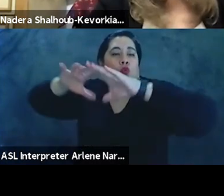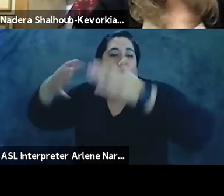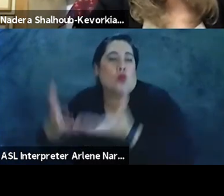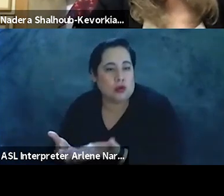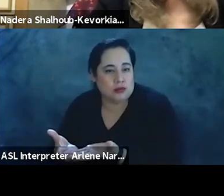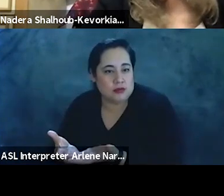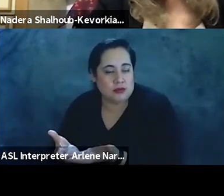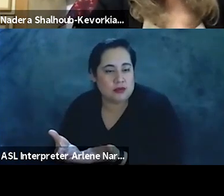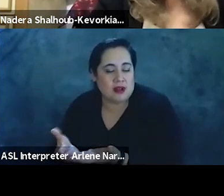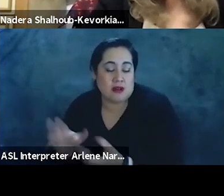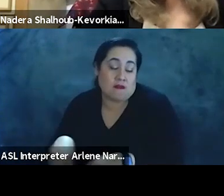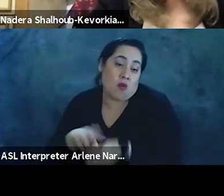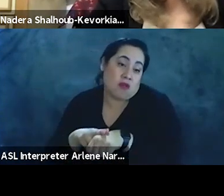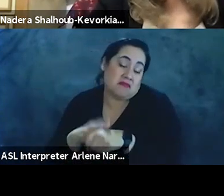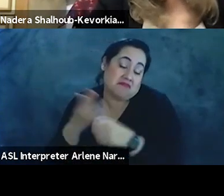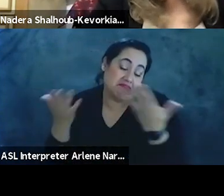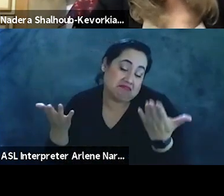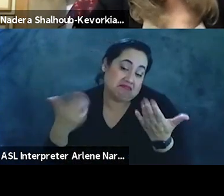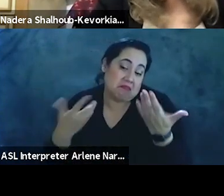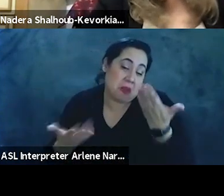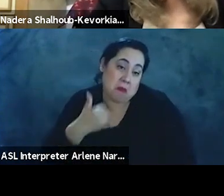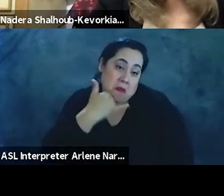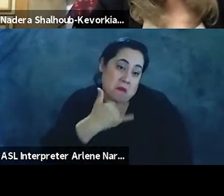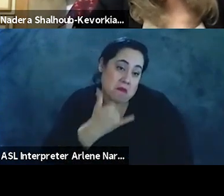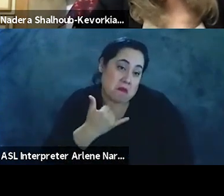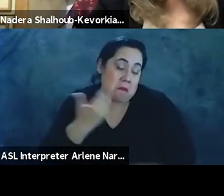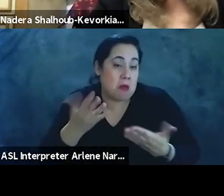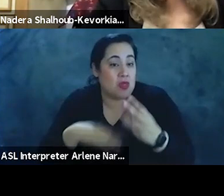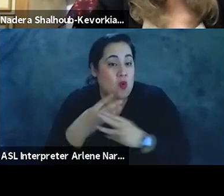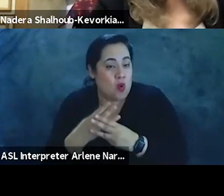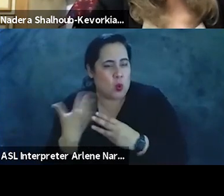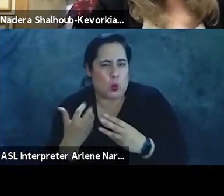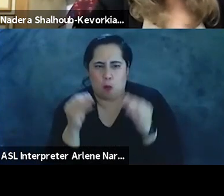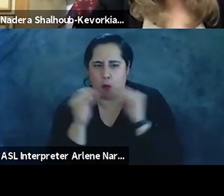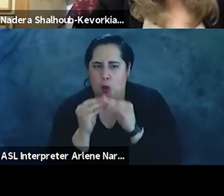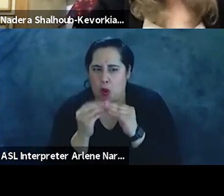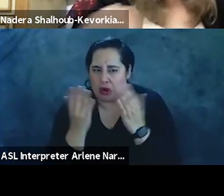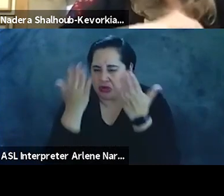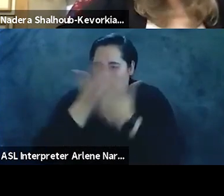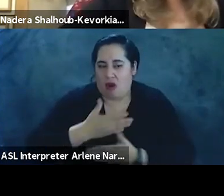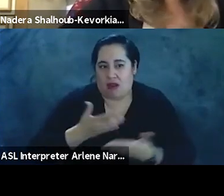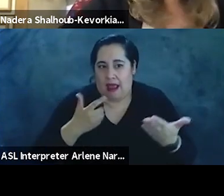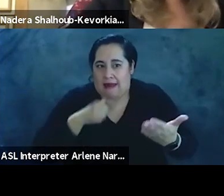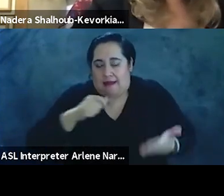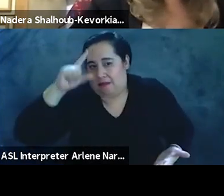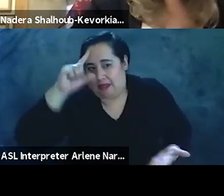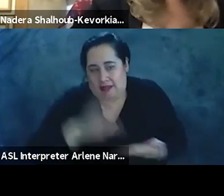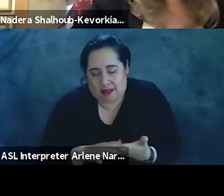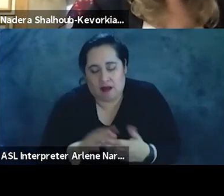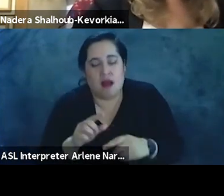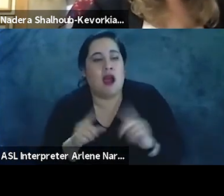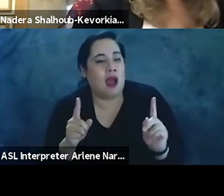globally. And of course, maybe, you know, I could well be wrong. And I, maybe the world is a lot darker than I, than I, than I imagined it to be. But